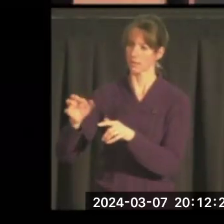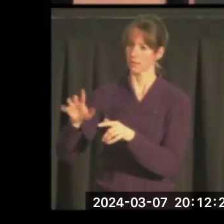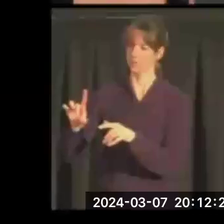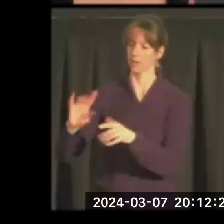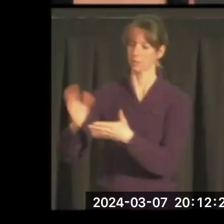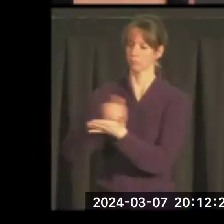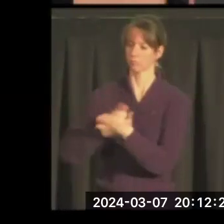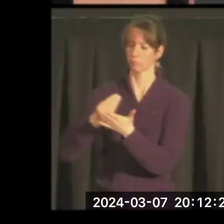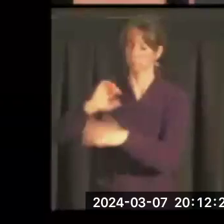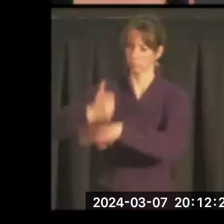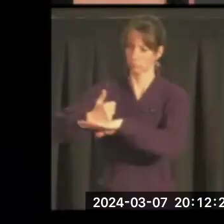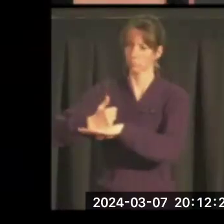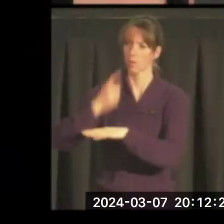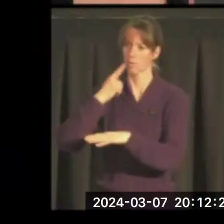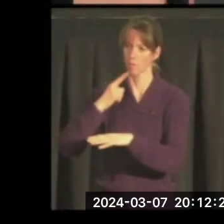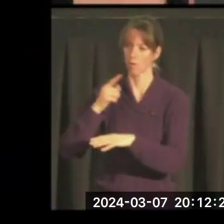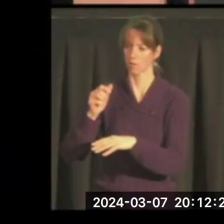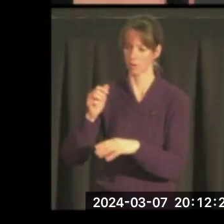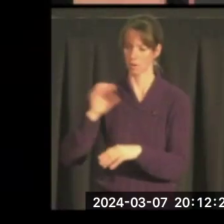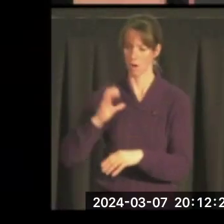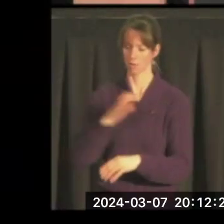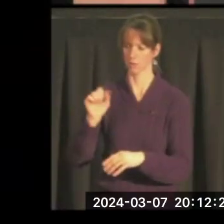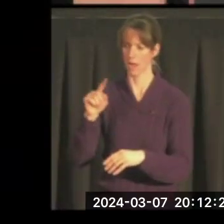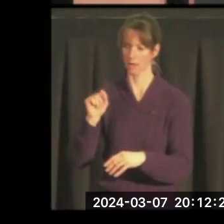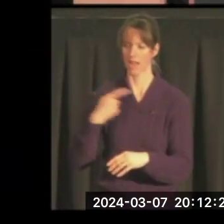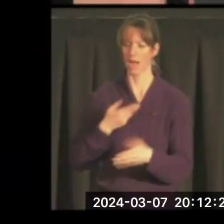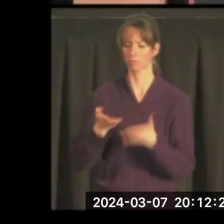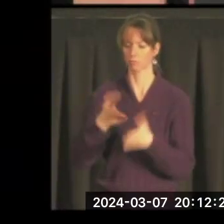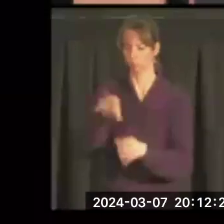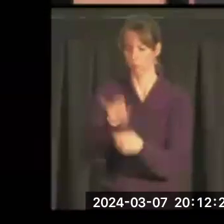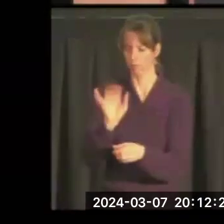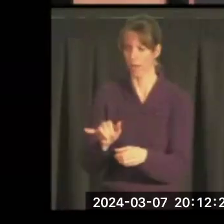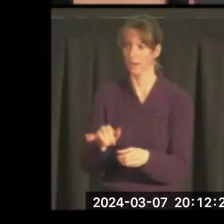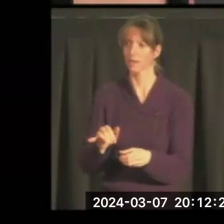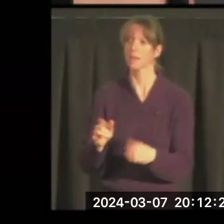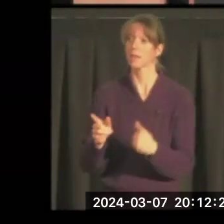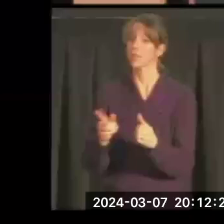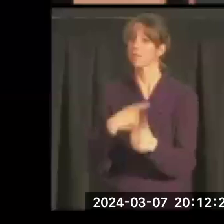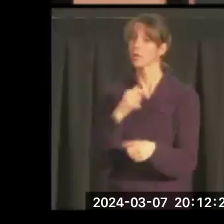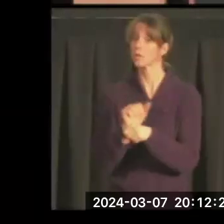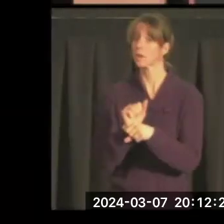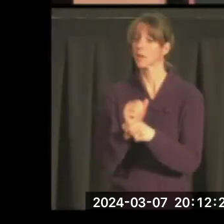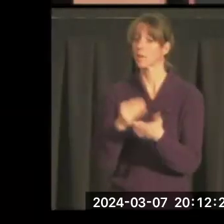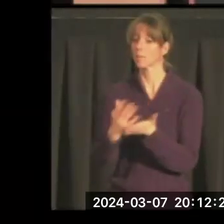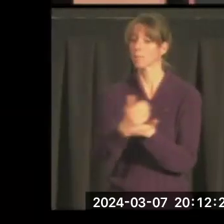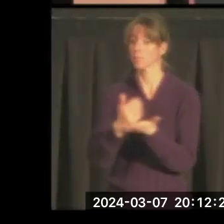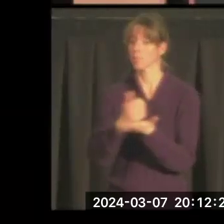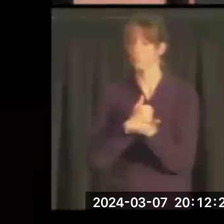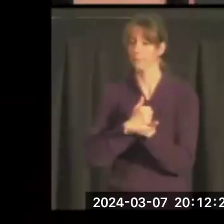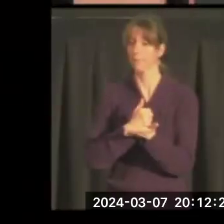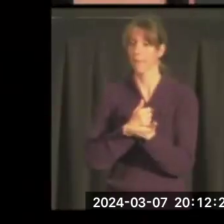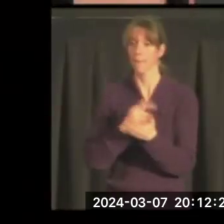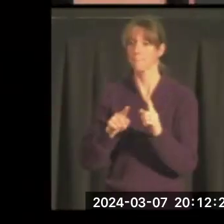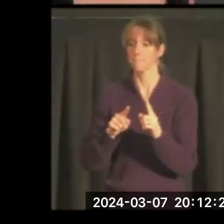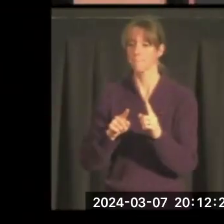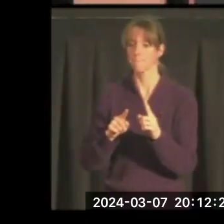by an act of Congress. I served a couple terms on that. Its initial task was for fundraising, but